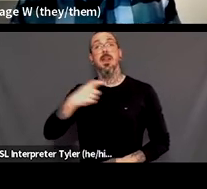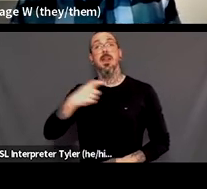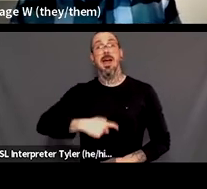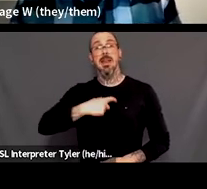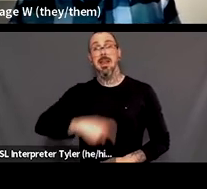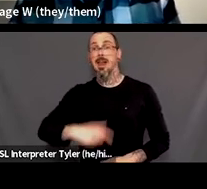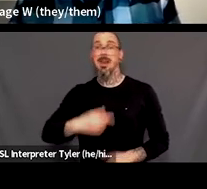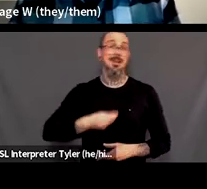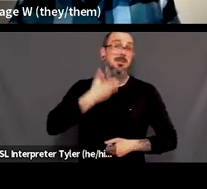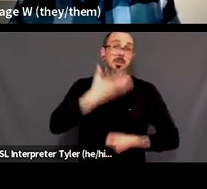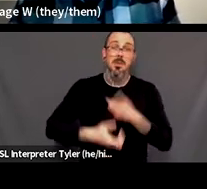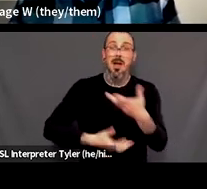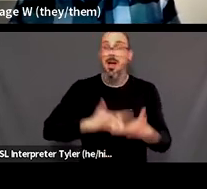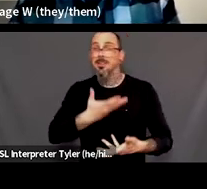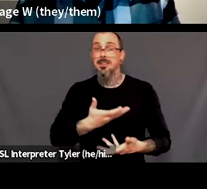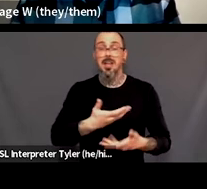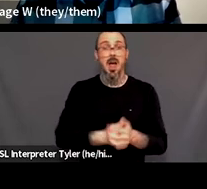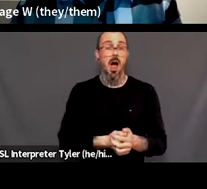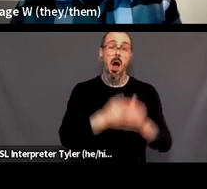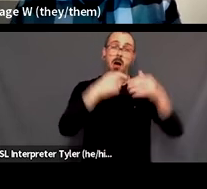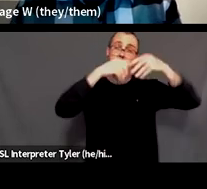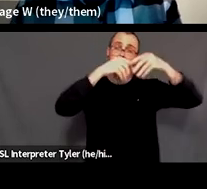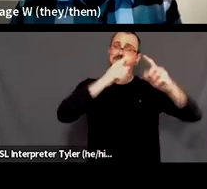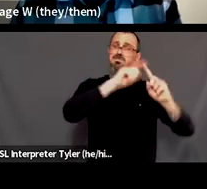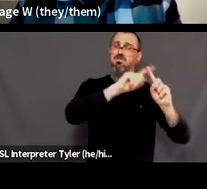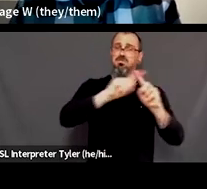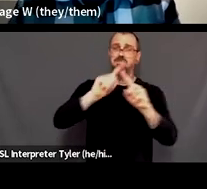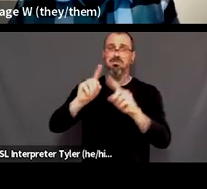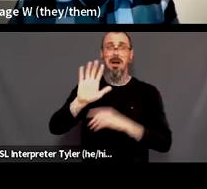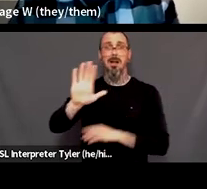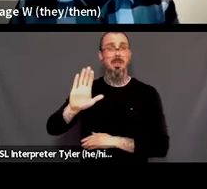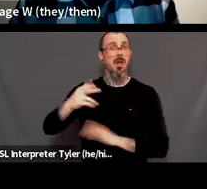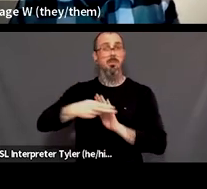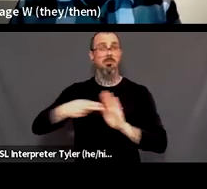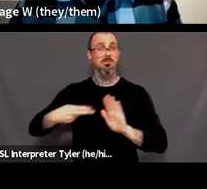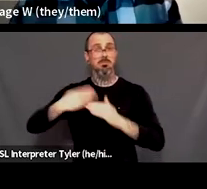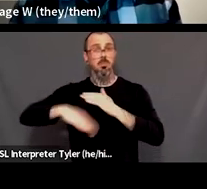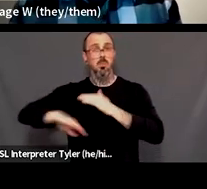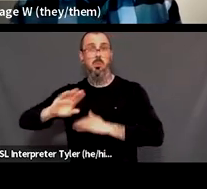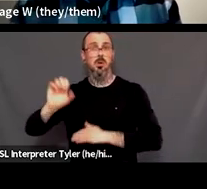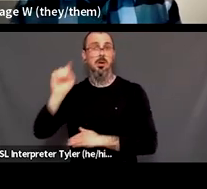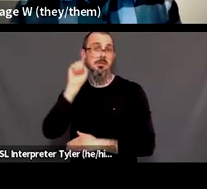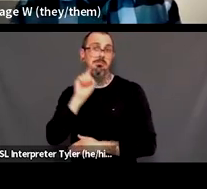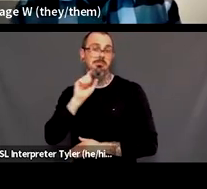expression uh does not match their assigned sex either some or all of the time um